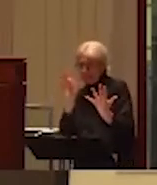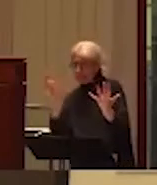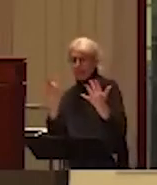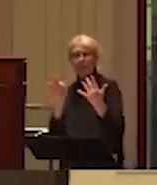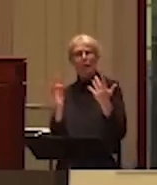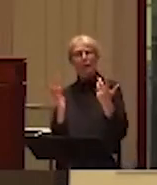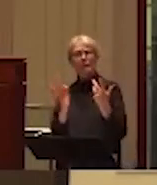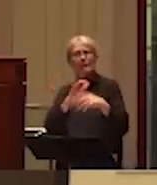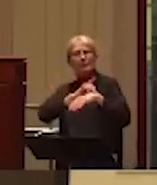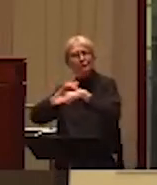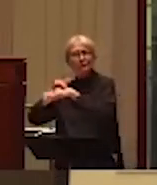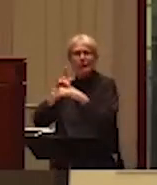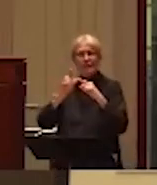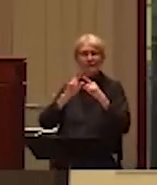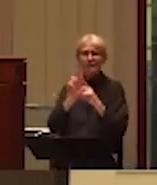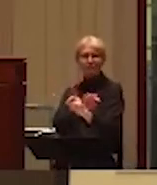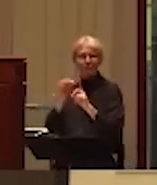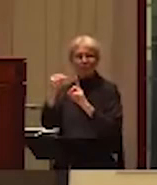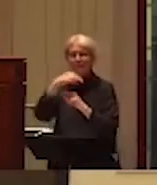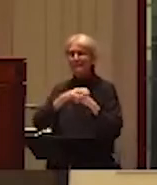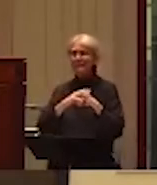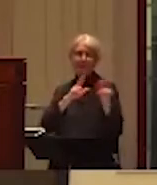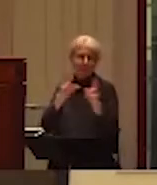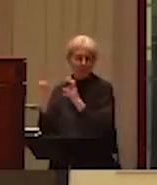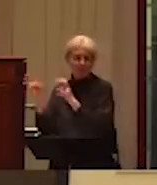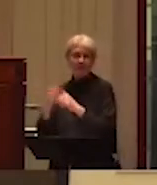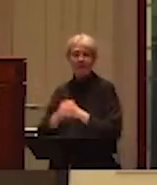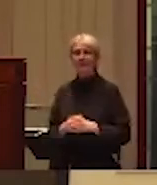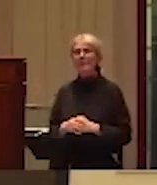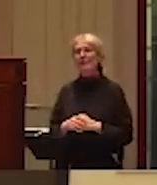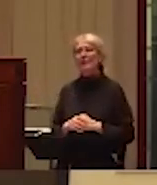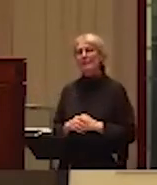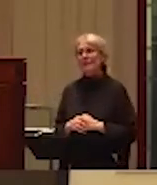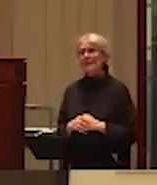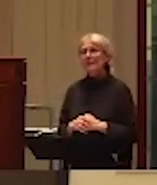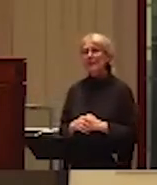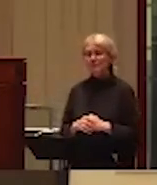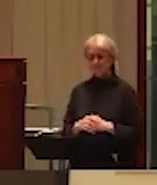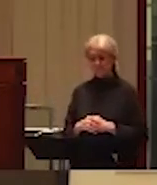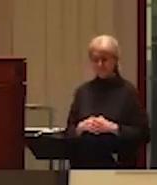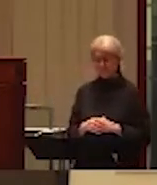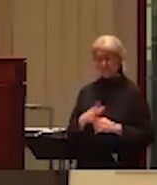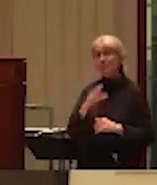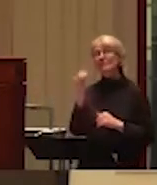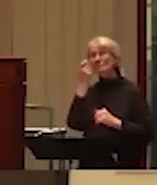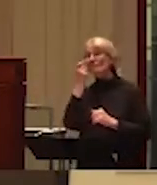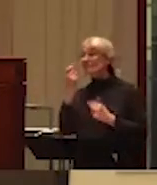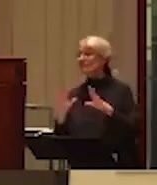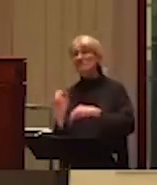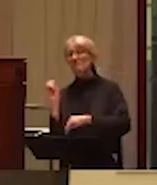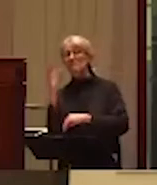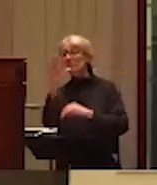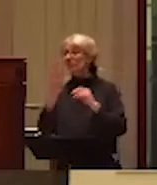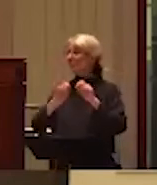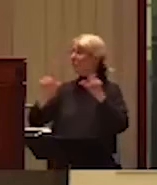points of view. And so we also ask, mindful of the community guidelines that have already been shared